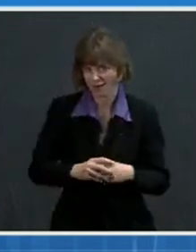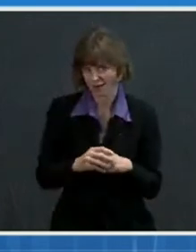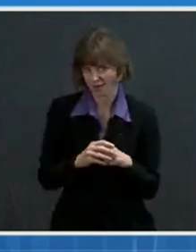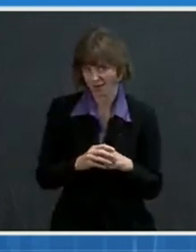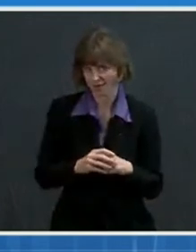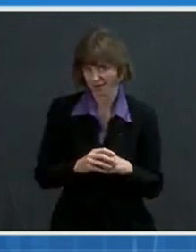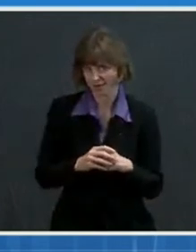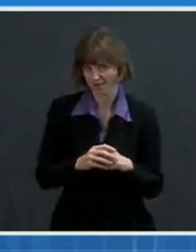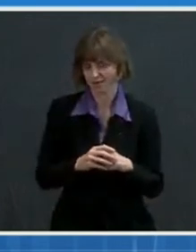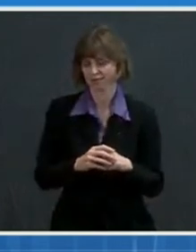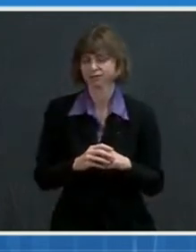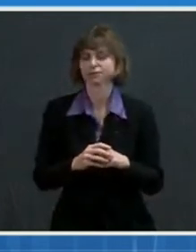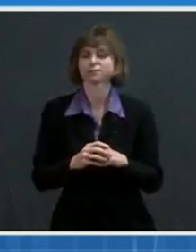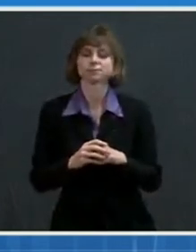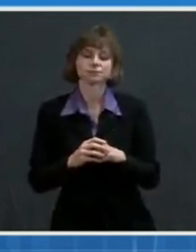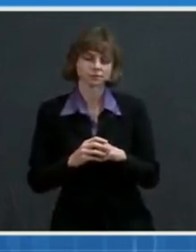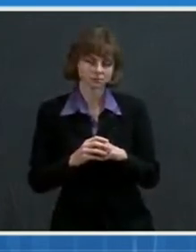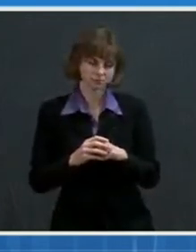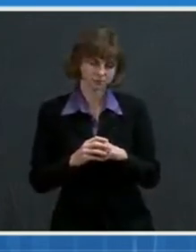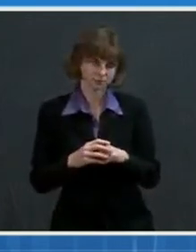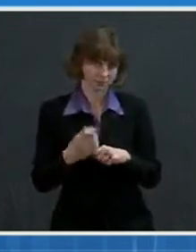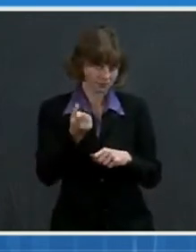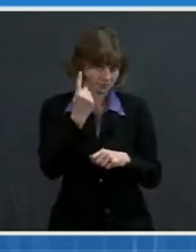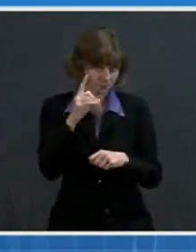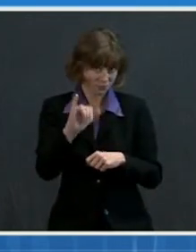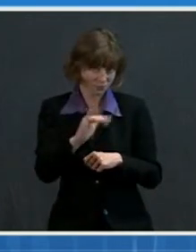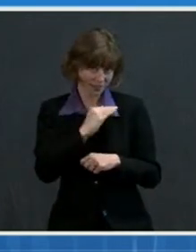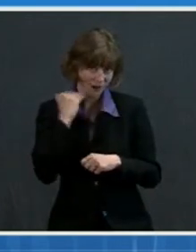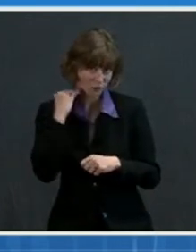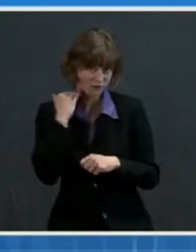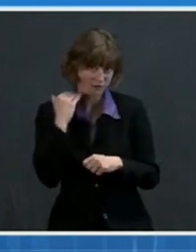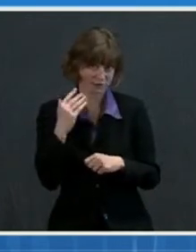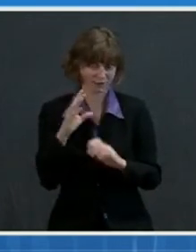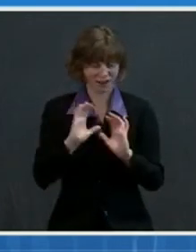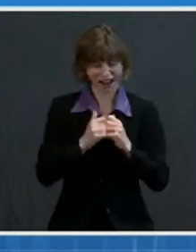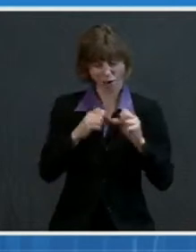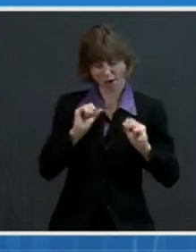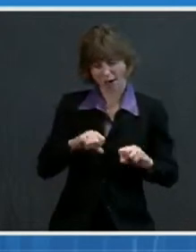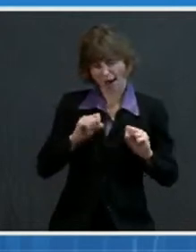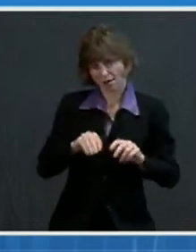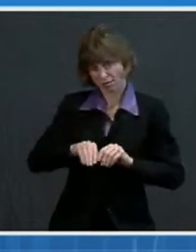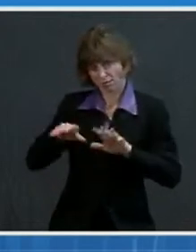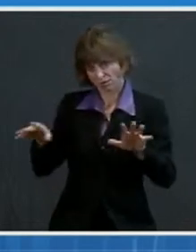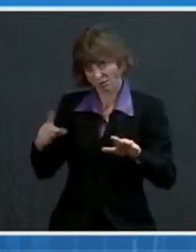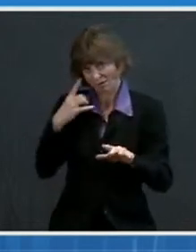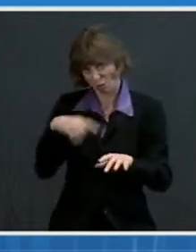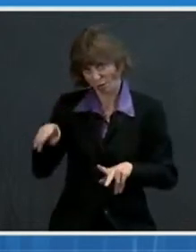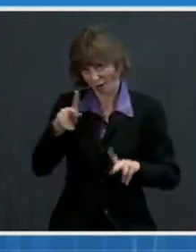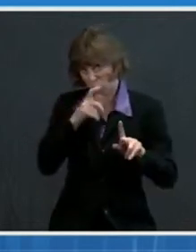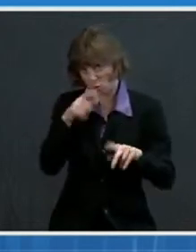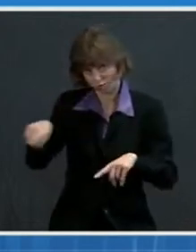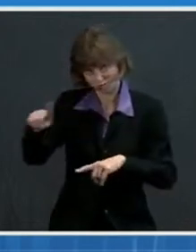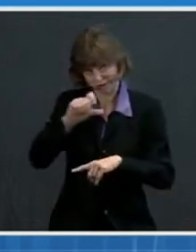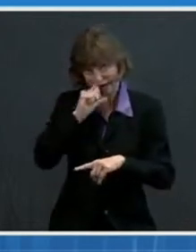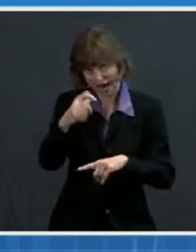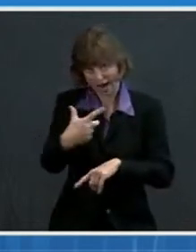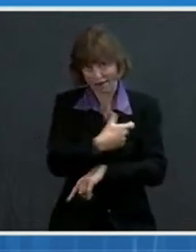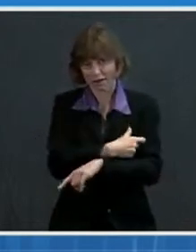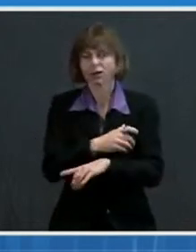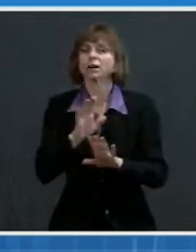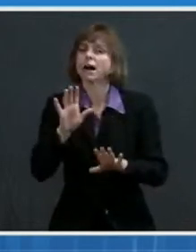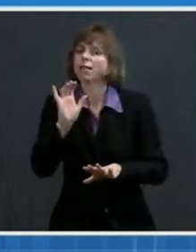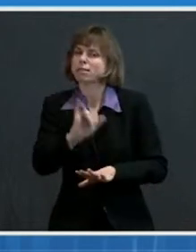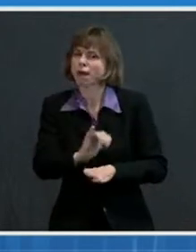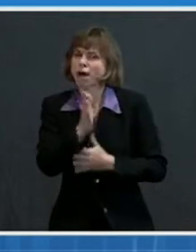of this risk in vaccinated people and the risk of transmitting the virus to others who are not vaccinated is an ongoing